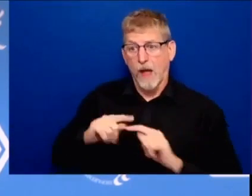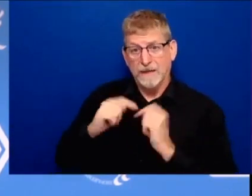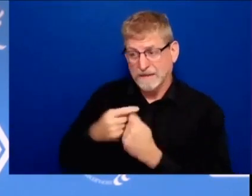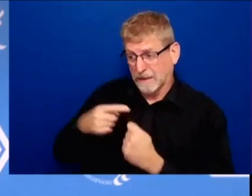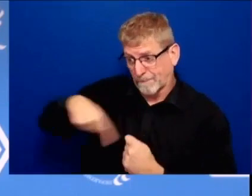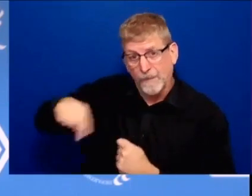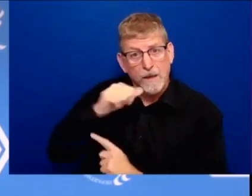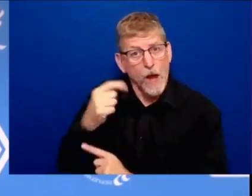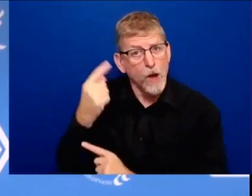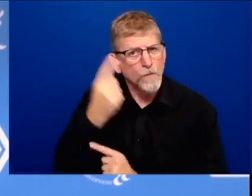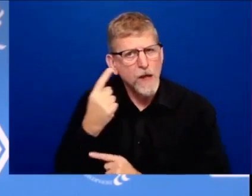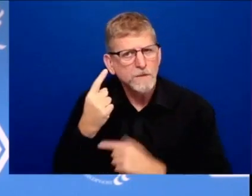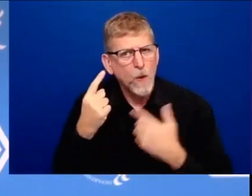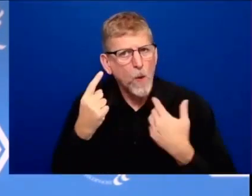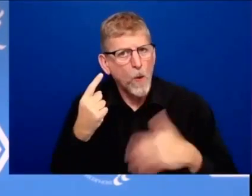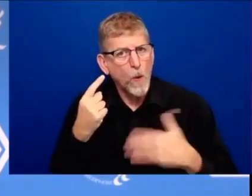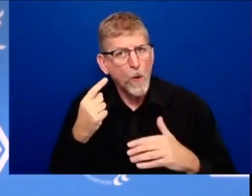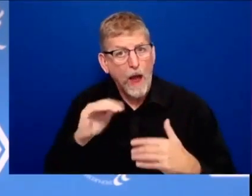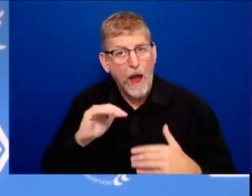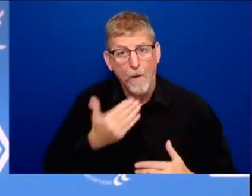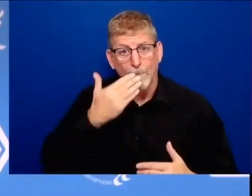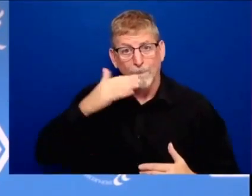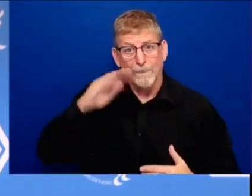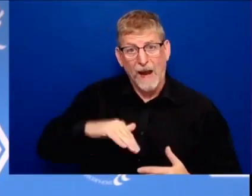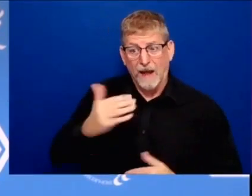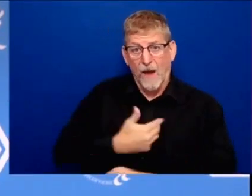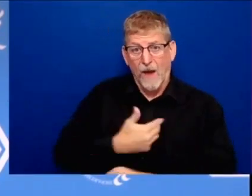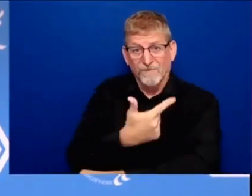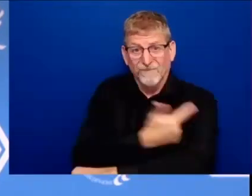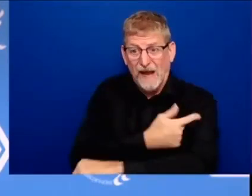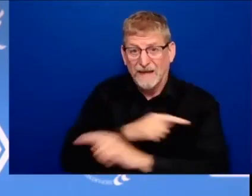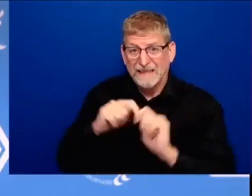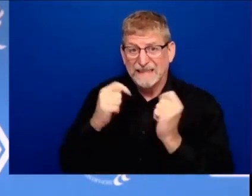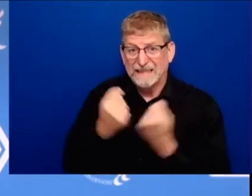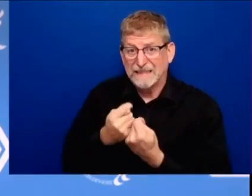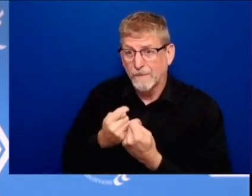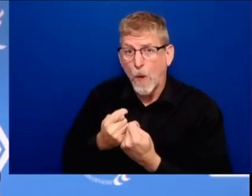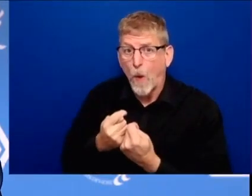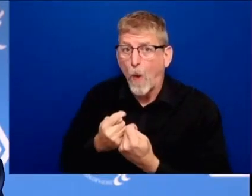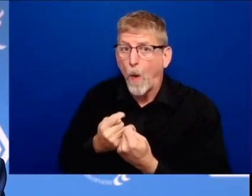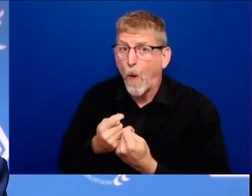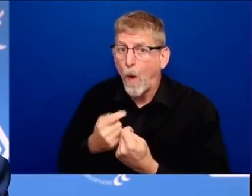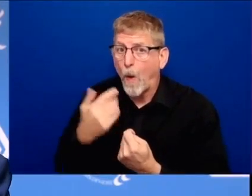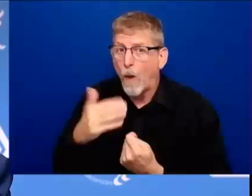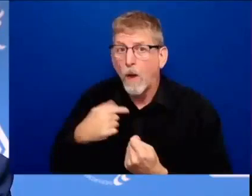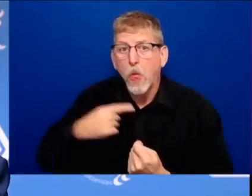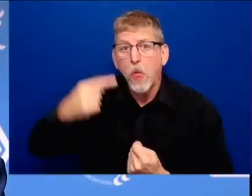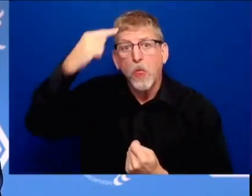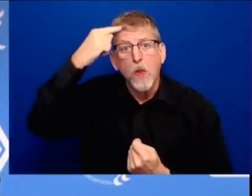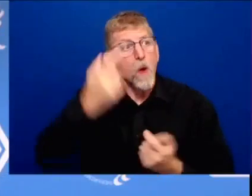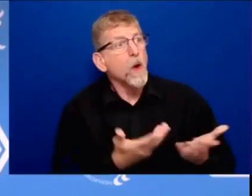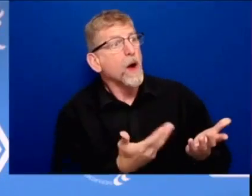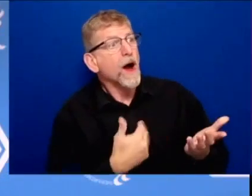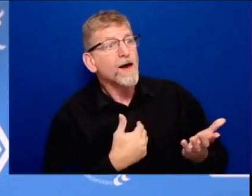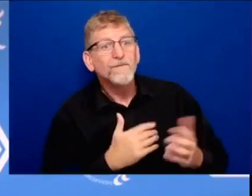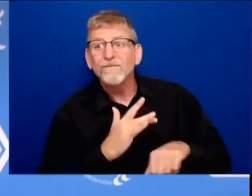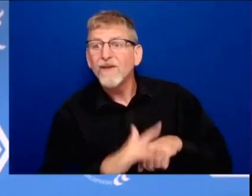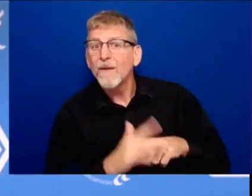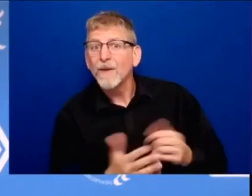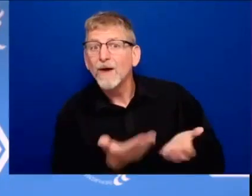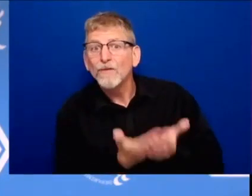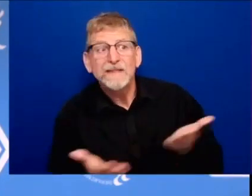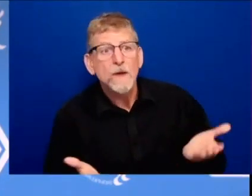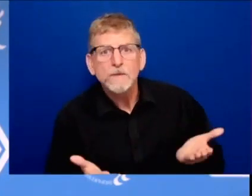resources than we did when we came into office we've only been here three weeks but we've learned a great deal in those three weeks